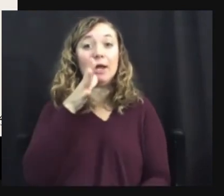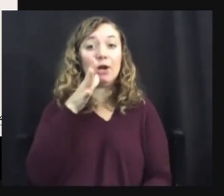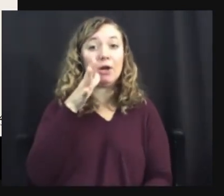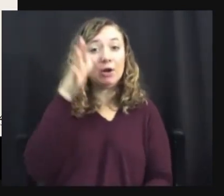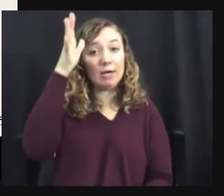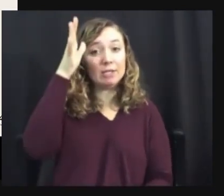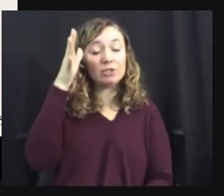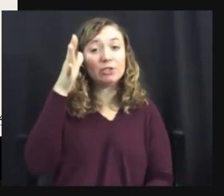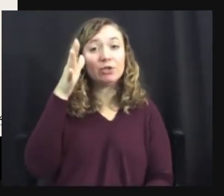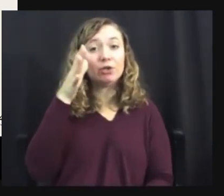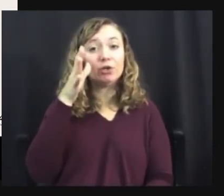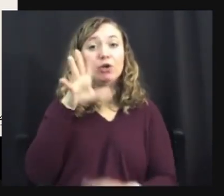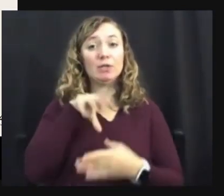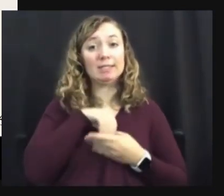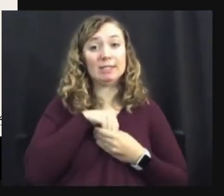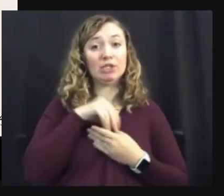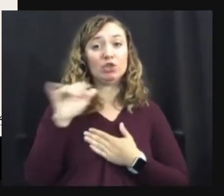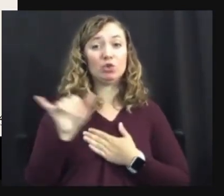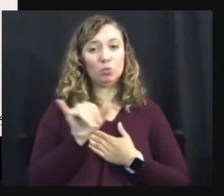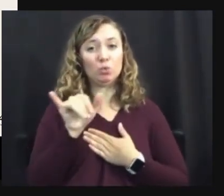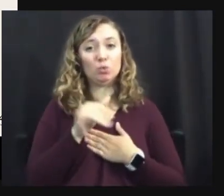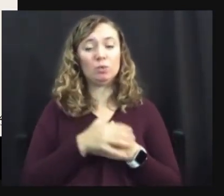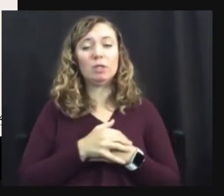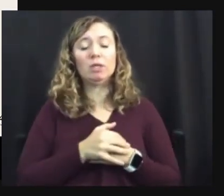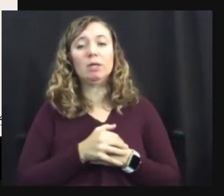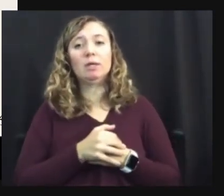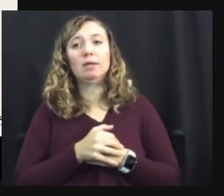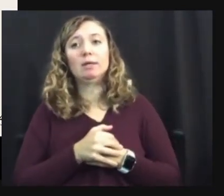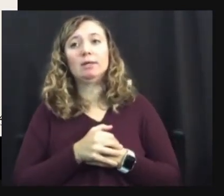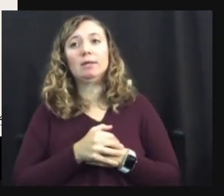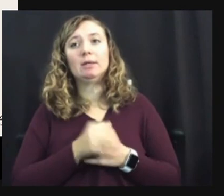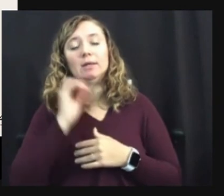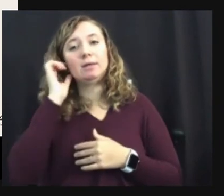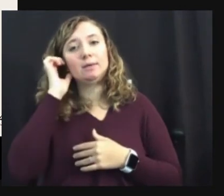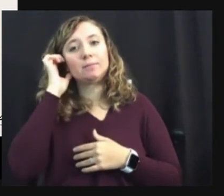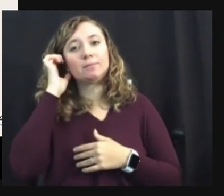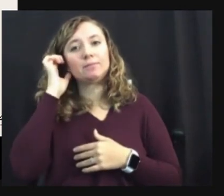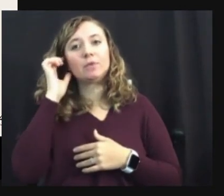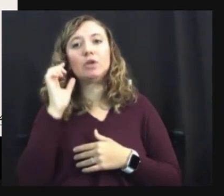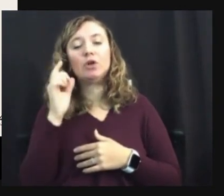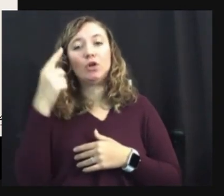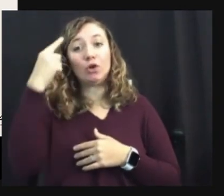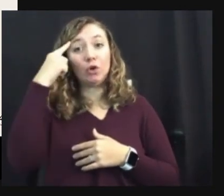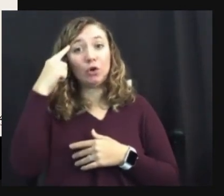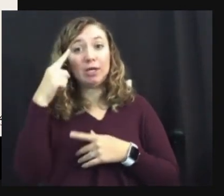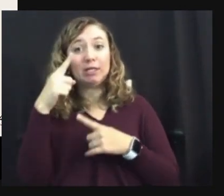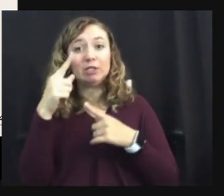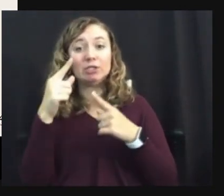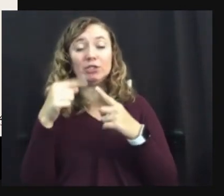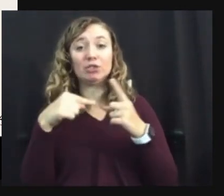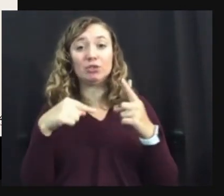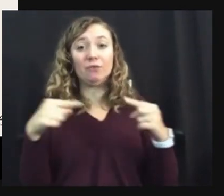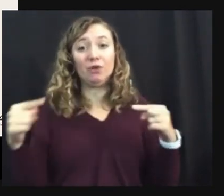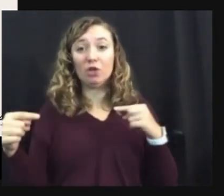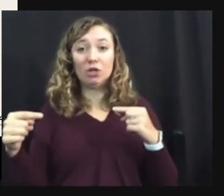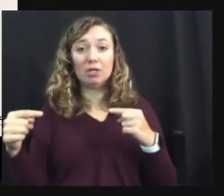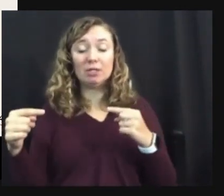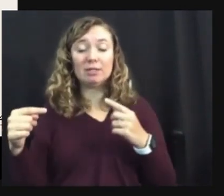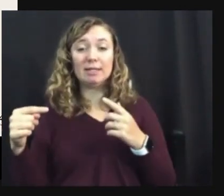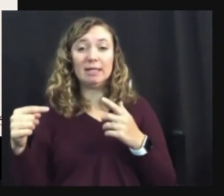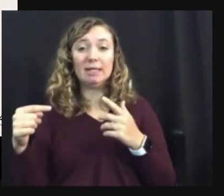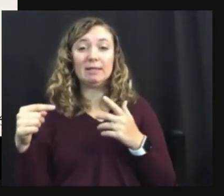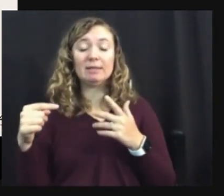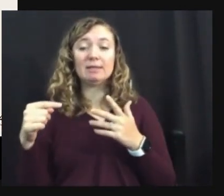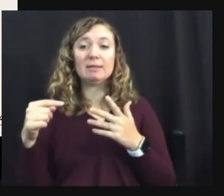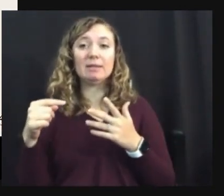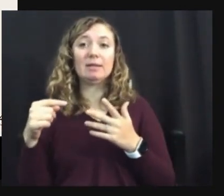it's less likely because neurodivergent parents actually tend to be better attuned to their